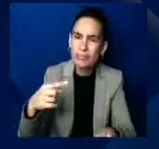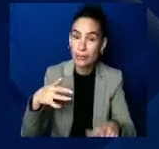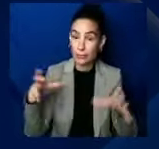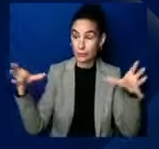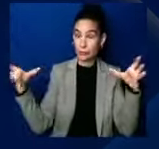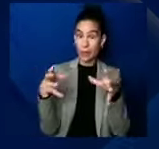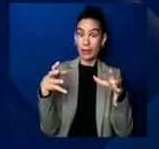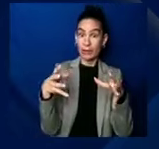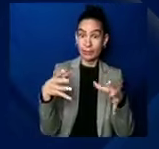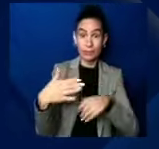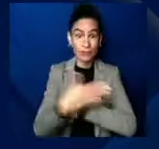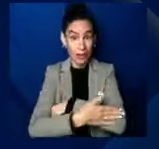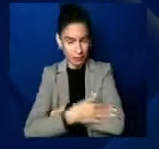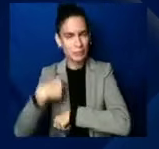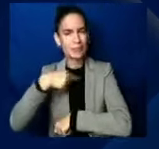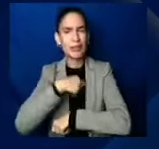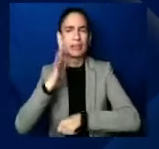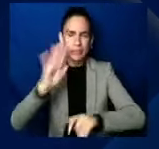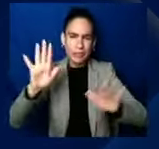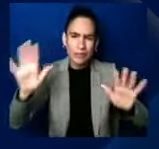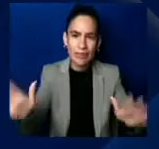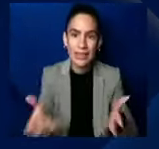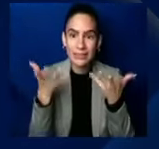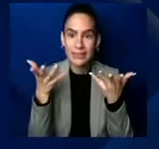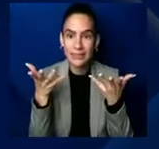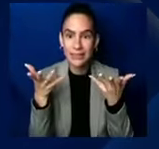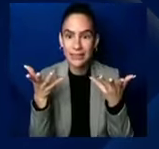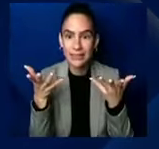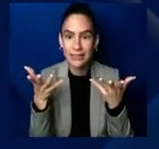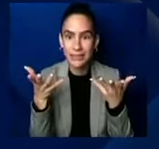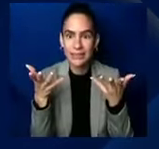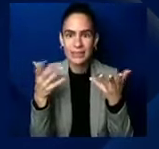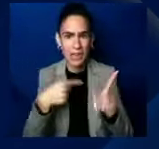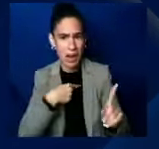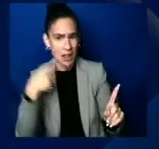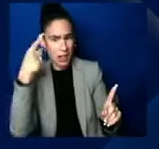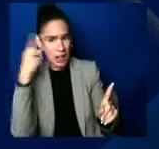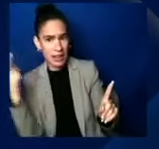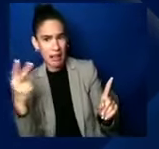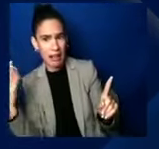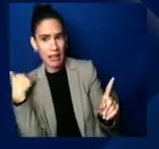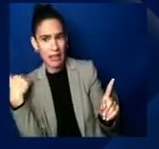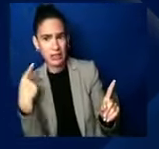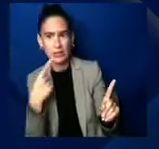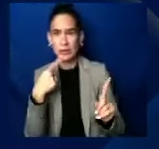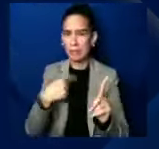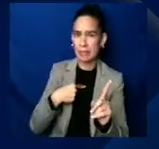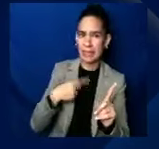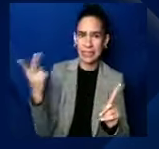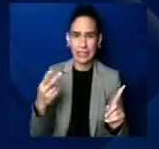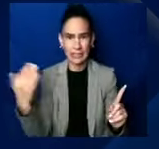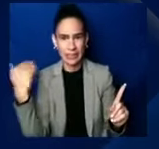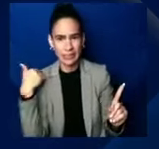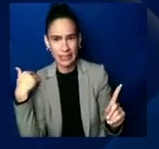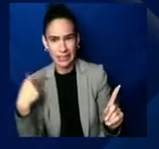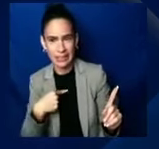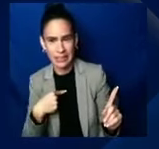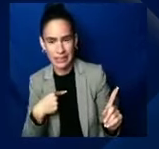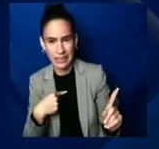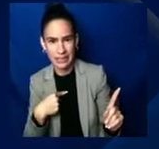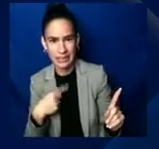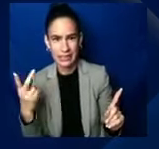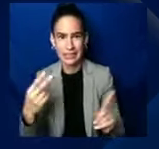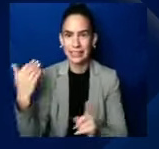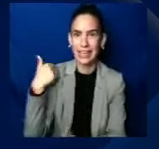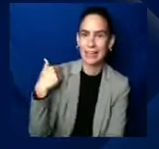wait a minute. I was getting a signal. You got the signal? I was getting a signal, but I, yeah, I was getting the plays called from the